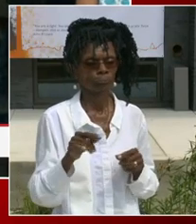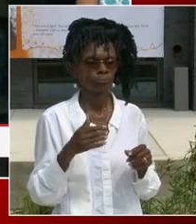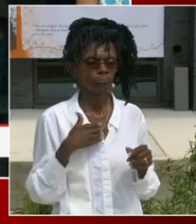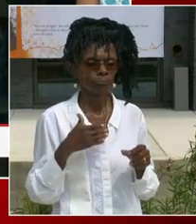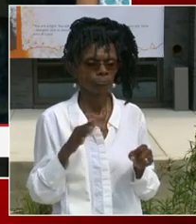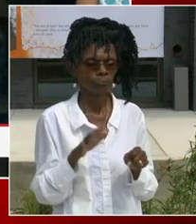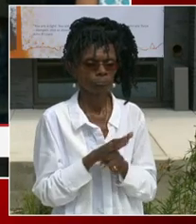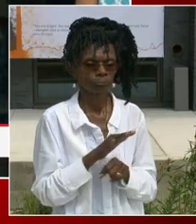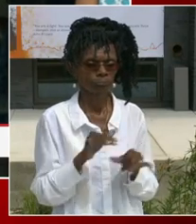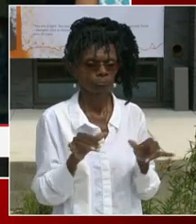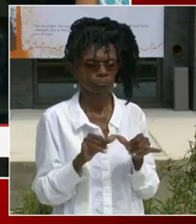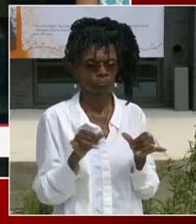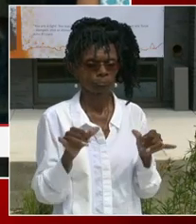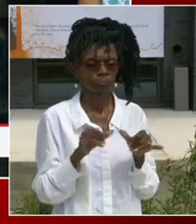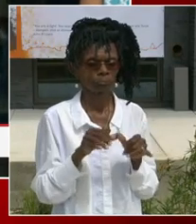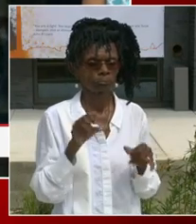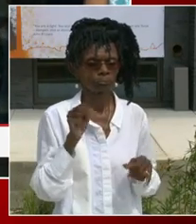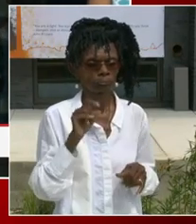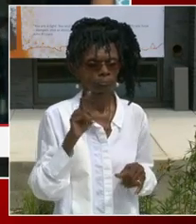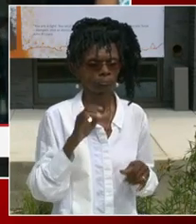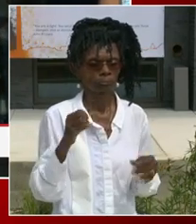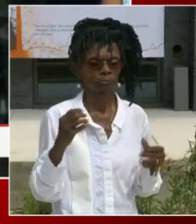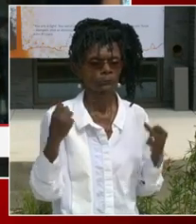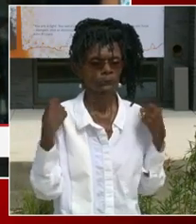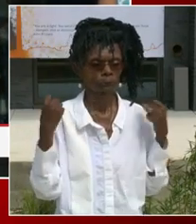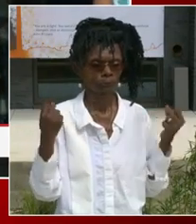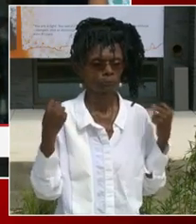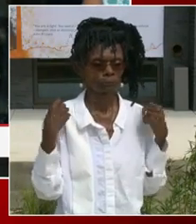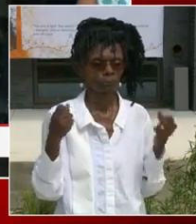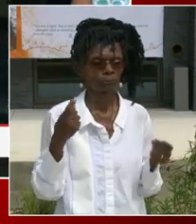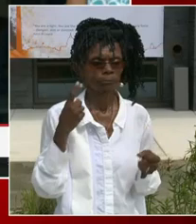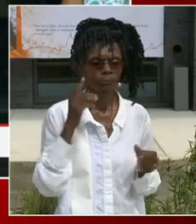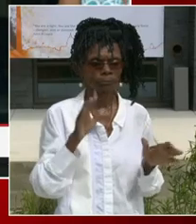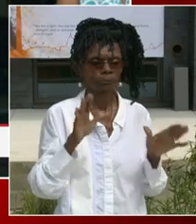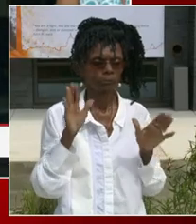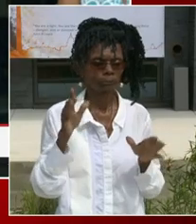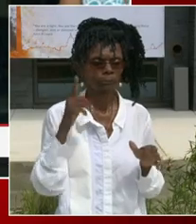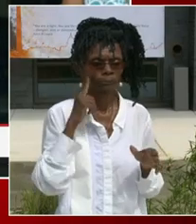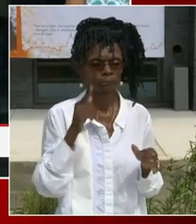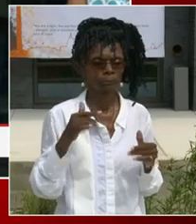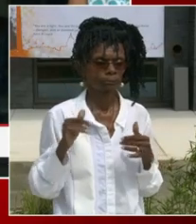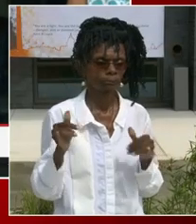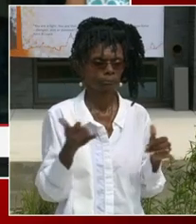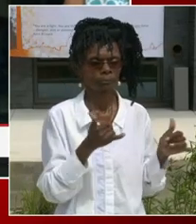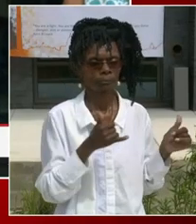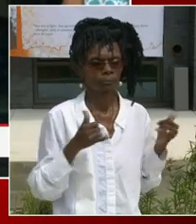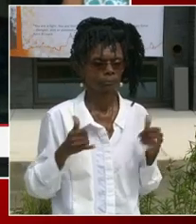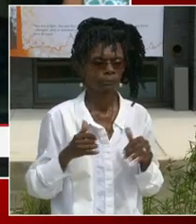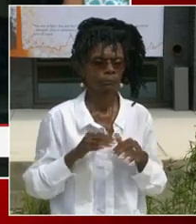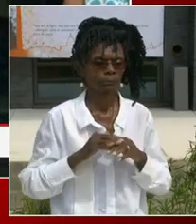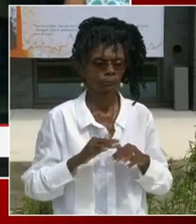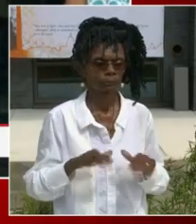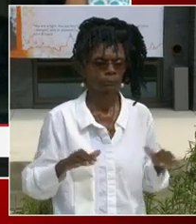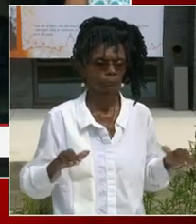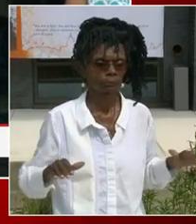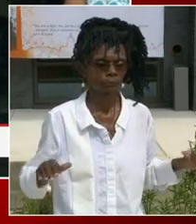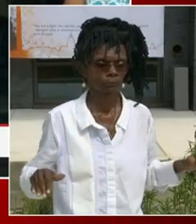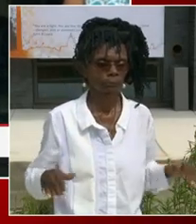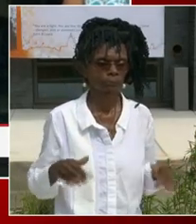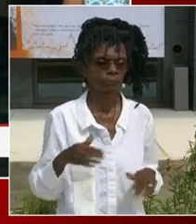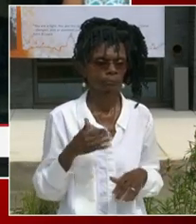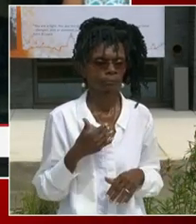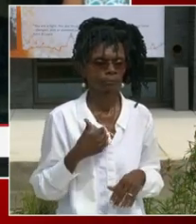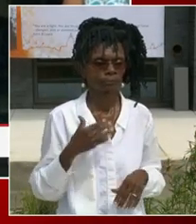activities and outdoor activities for the children. There's also a beautiful new cafeteria that has a